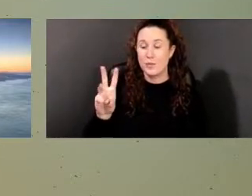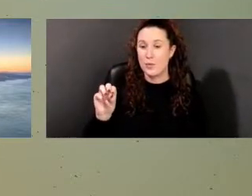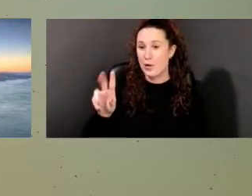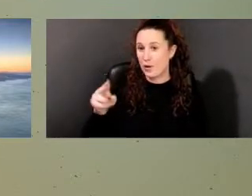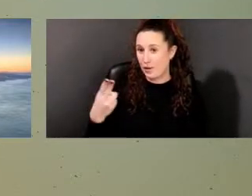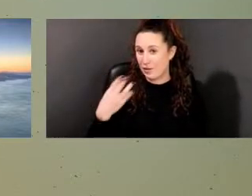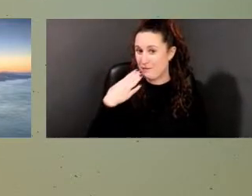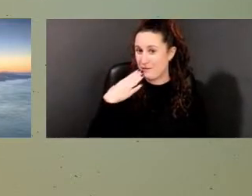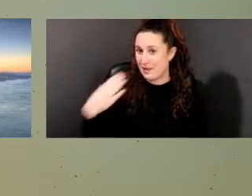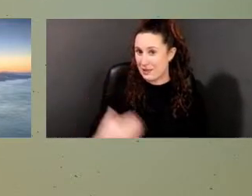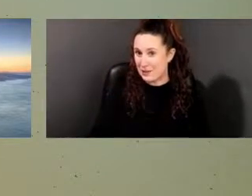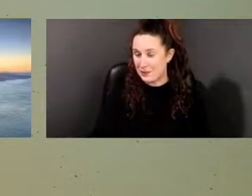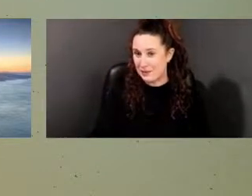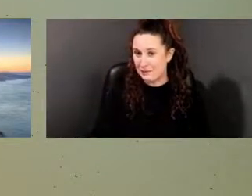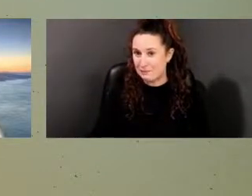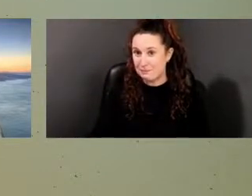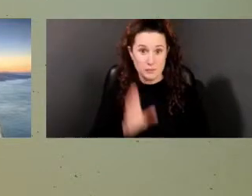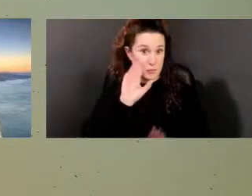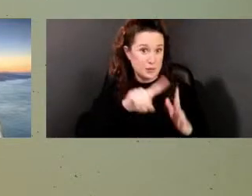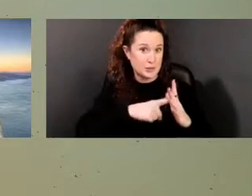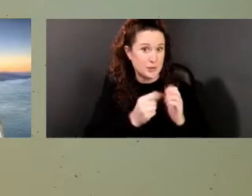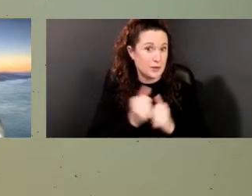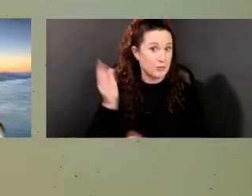And we're going to be starting the presentation.